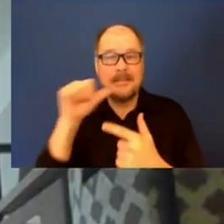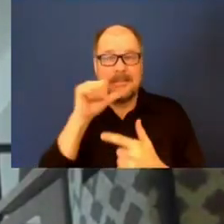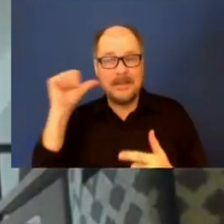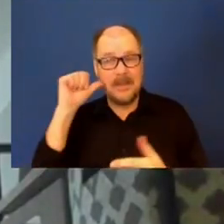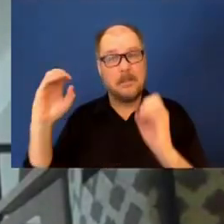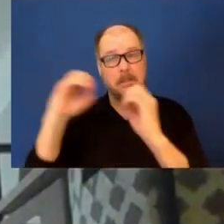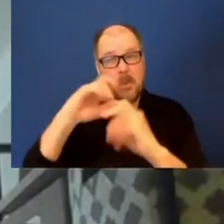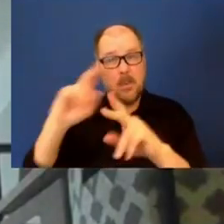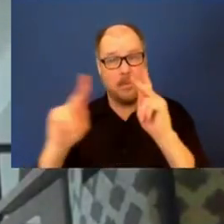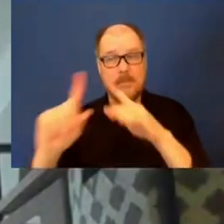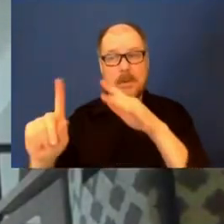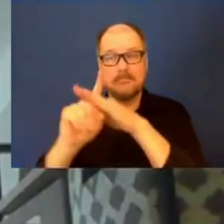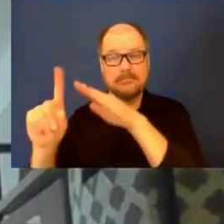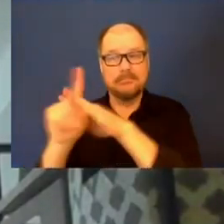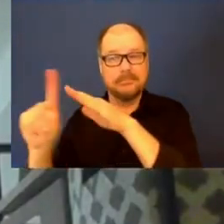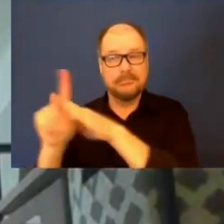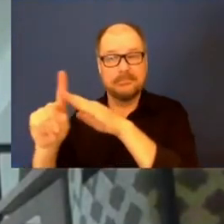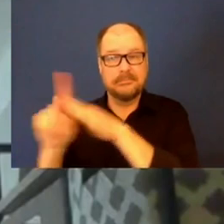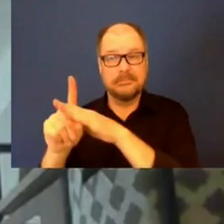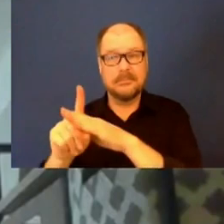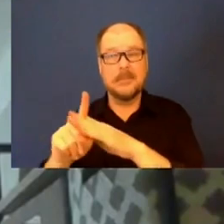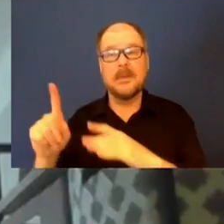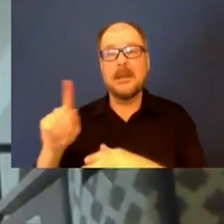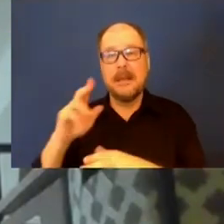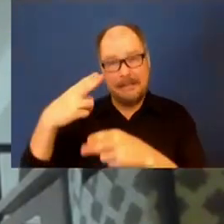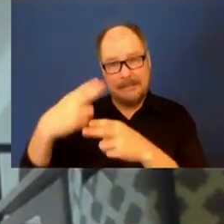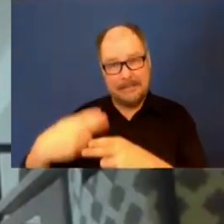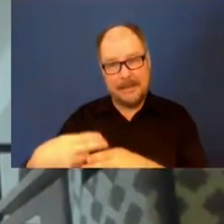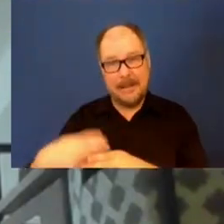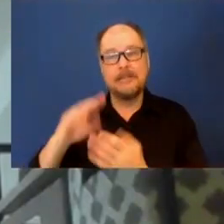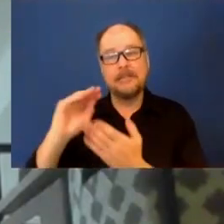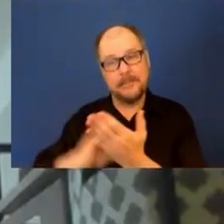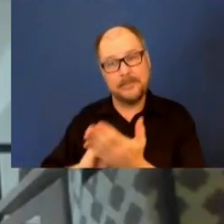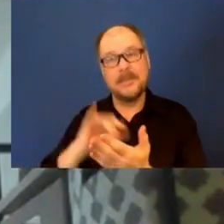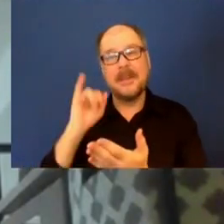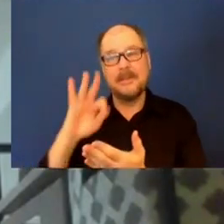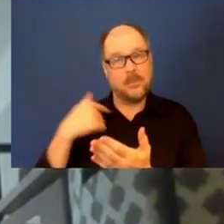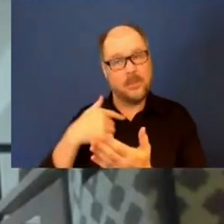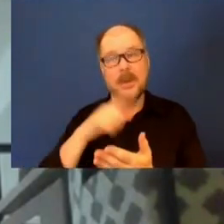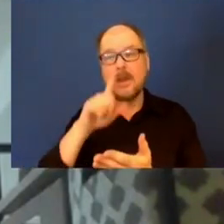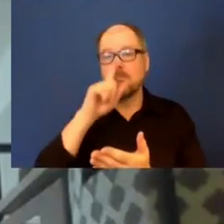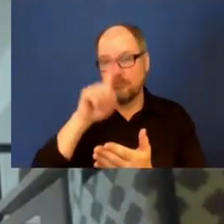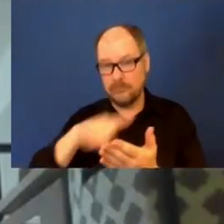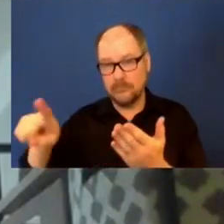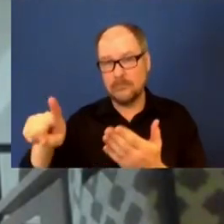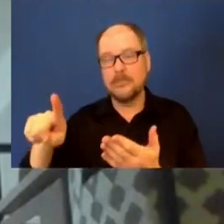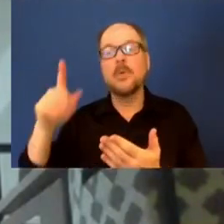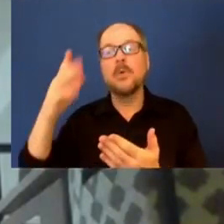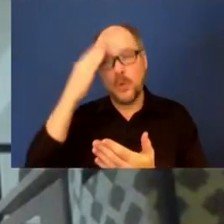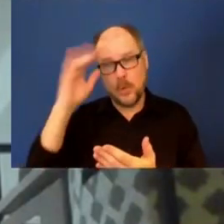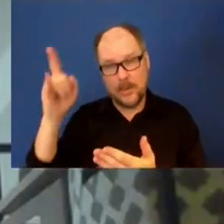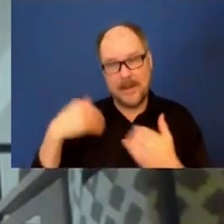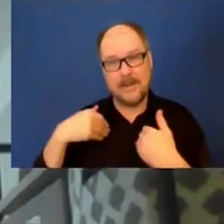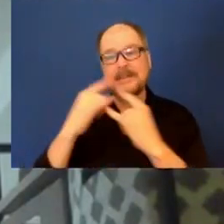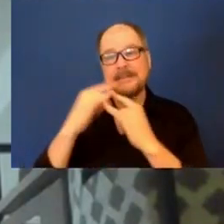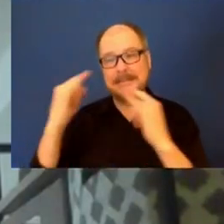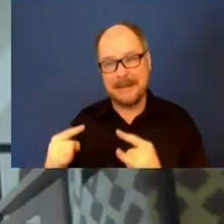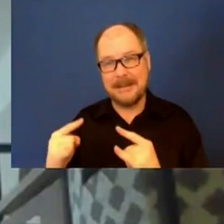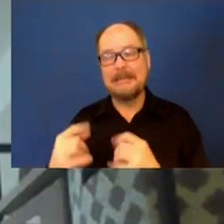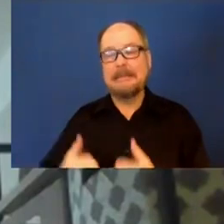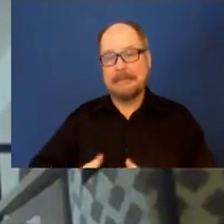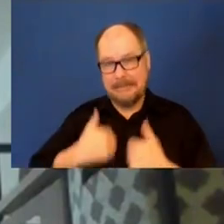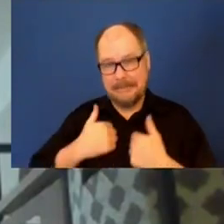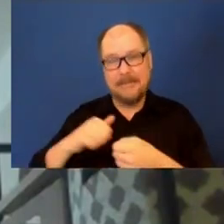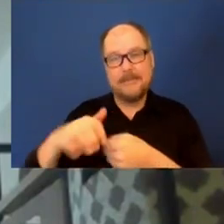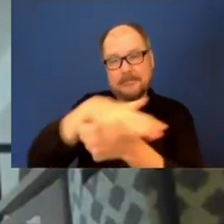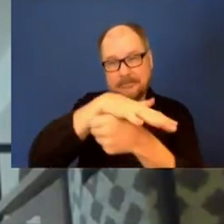on a list if we could confirm that they had a tent and had been living in that area. It was a strong collaboration to really